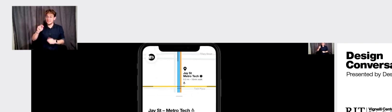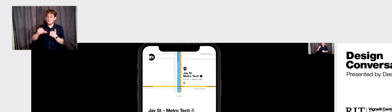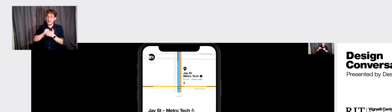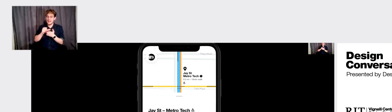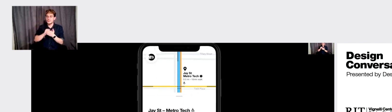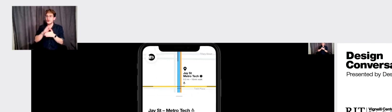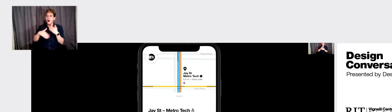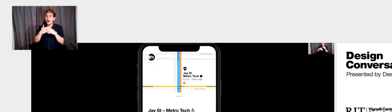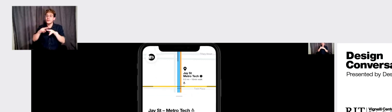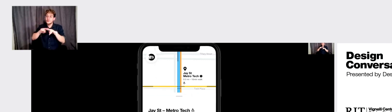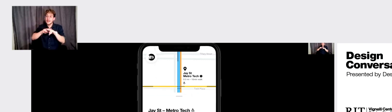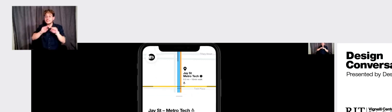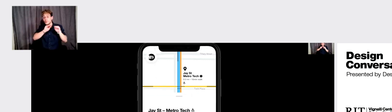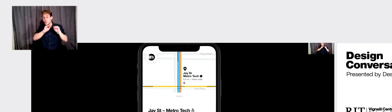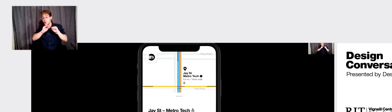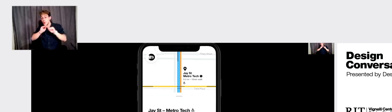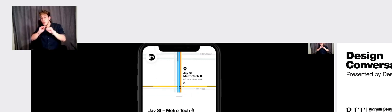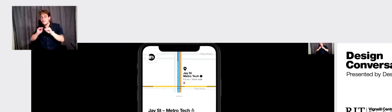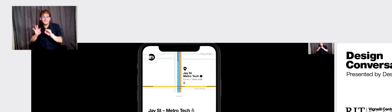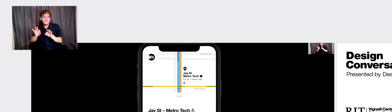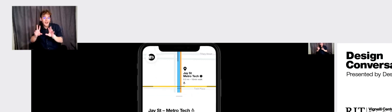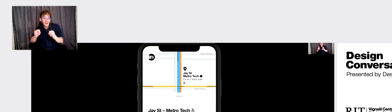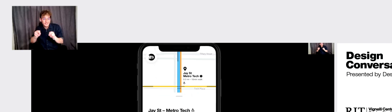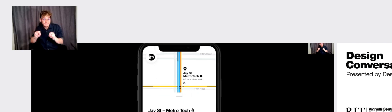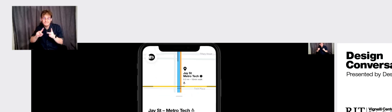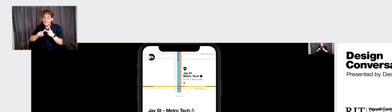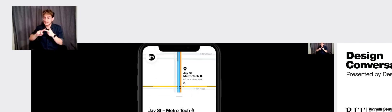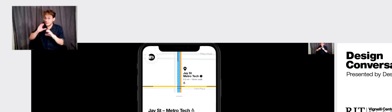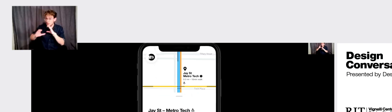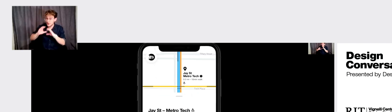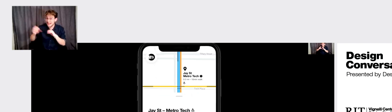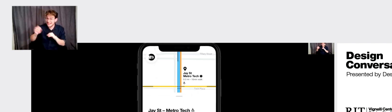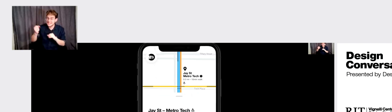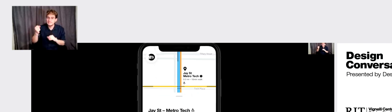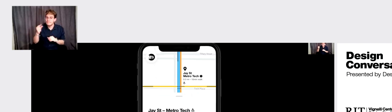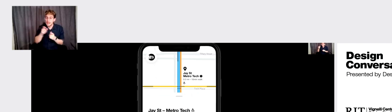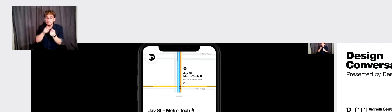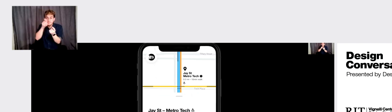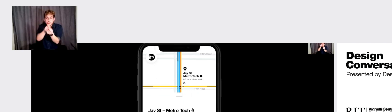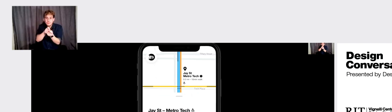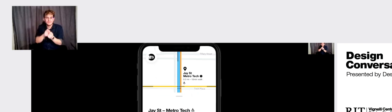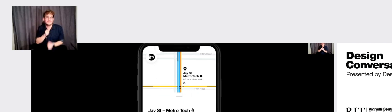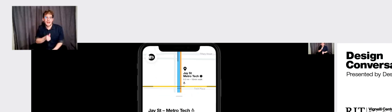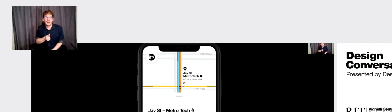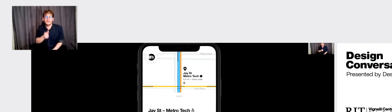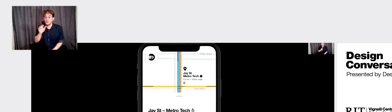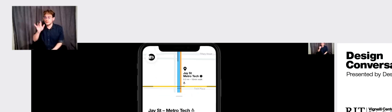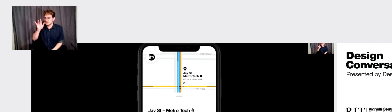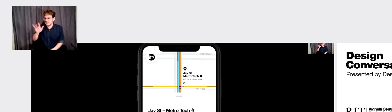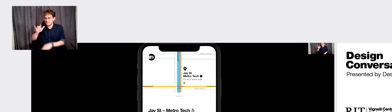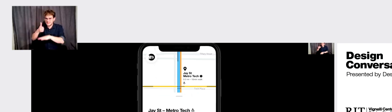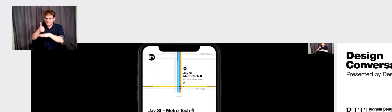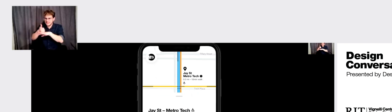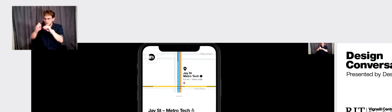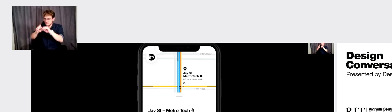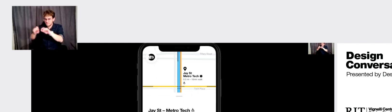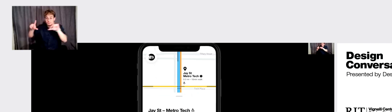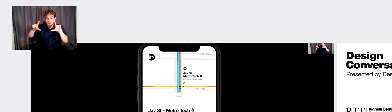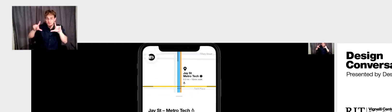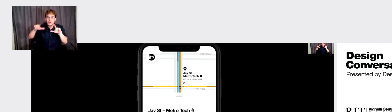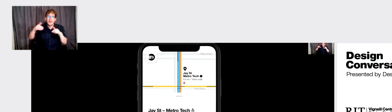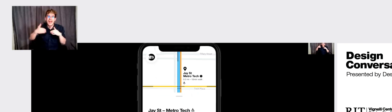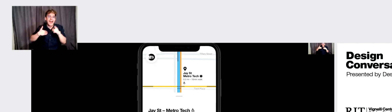trains, they're, they're, they're fun and they communicate, but they're not that precise, right? So when you tap in one of the stations, you get the drawer,